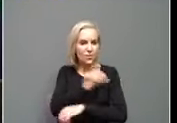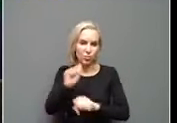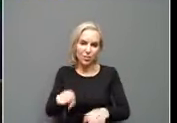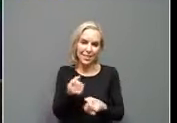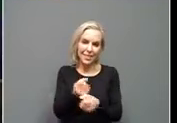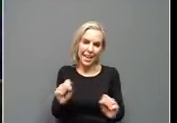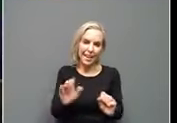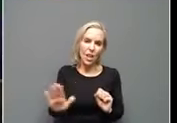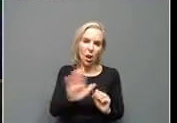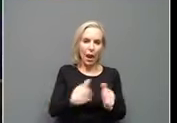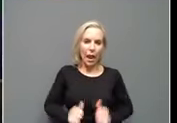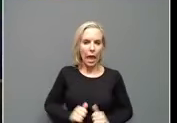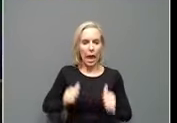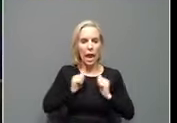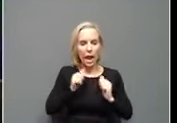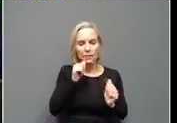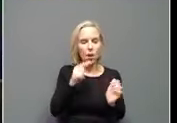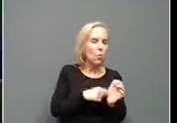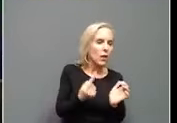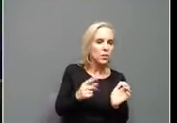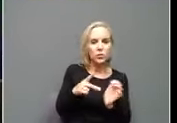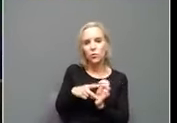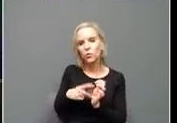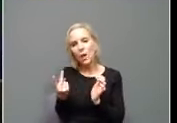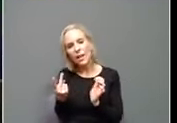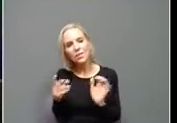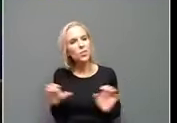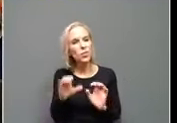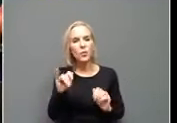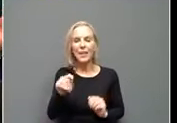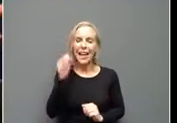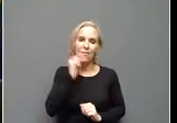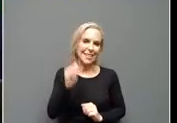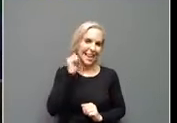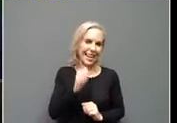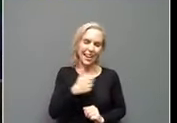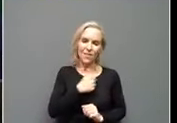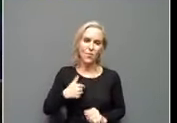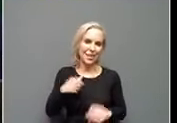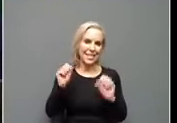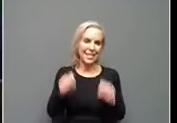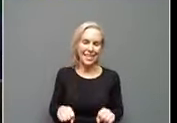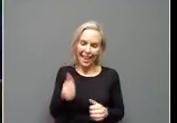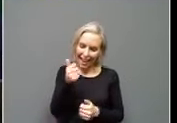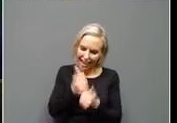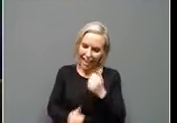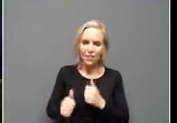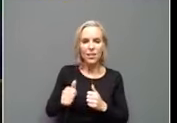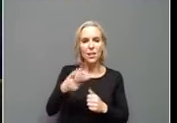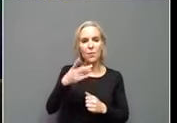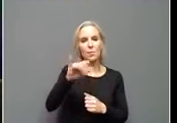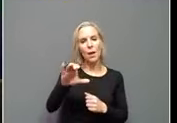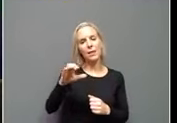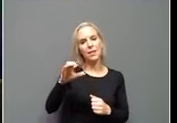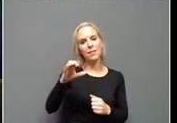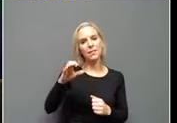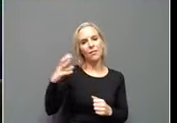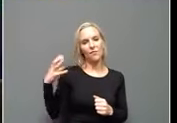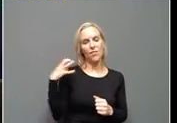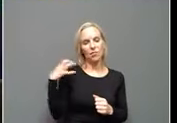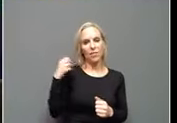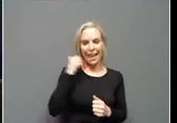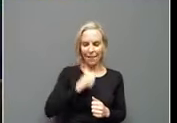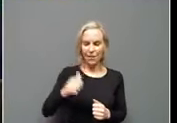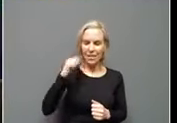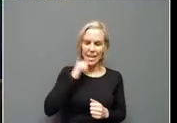You know, not once, not twice. We try to do this every single day. And if we can just get every public official every day, um,